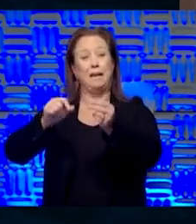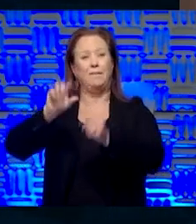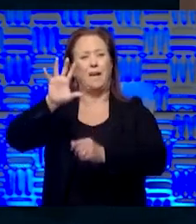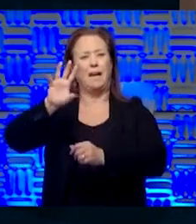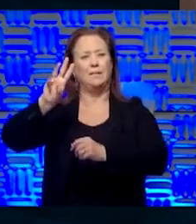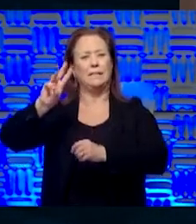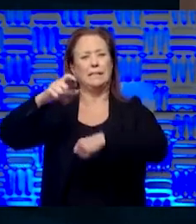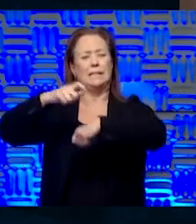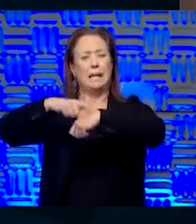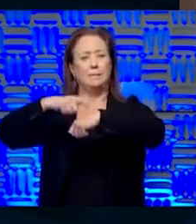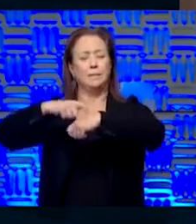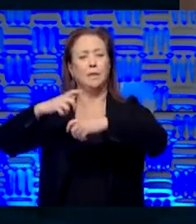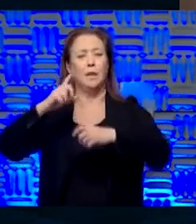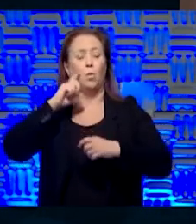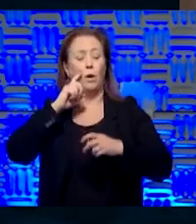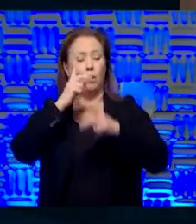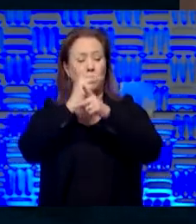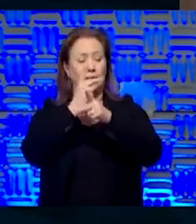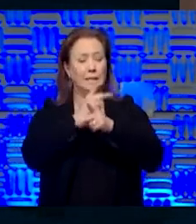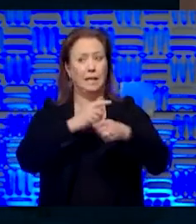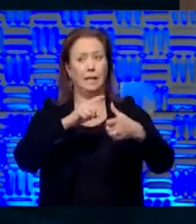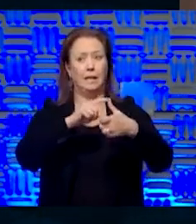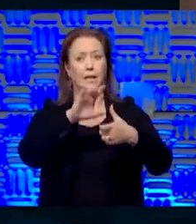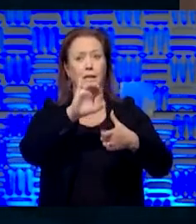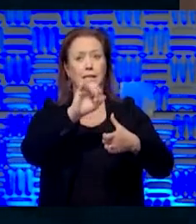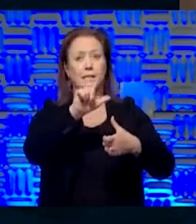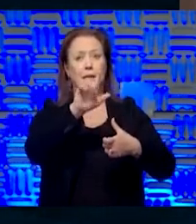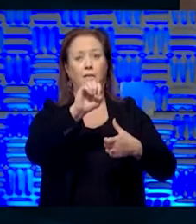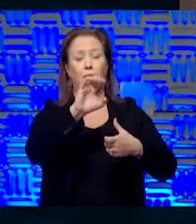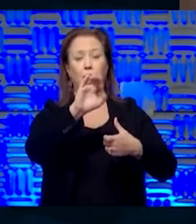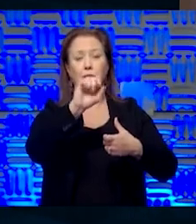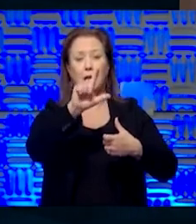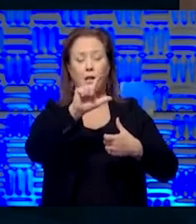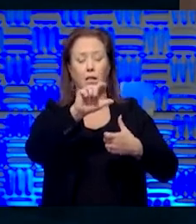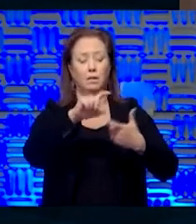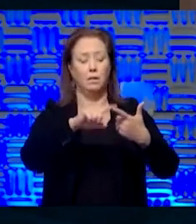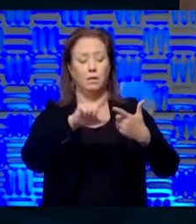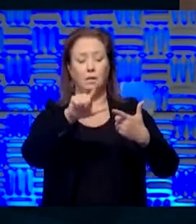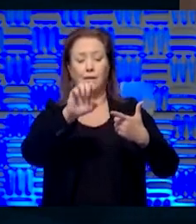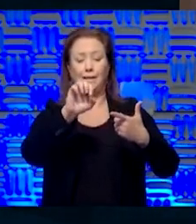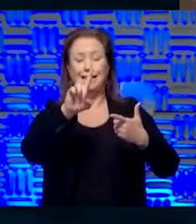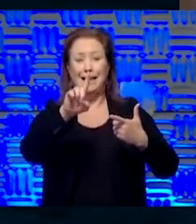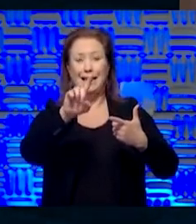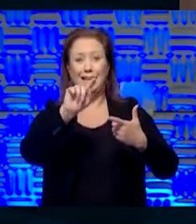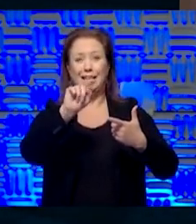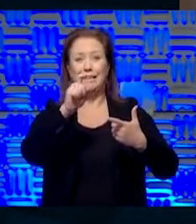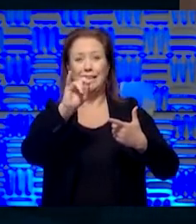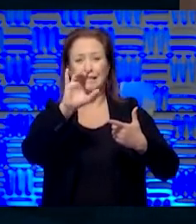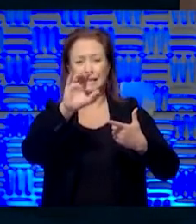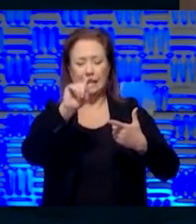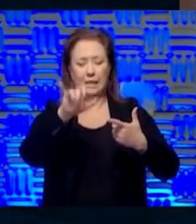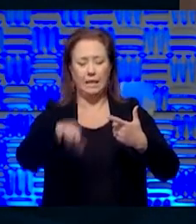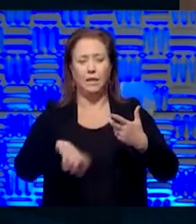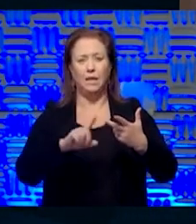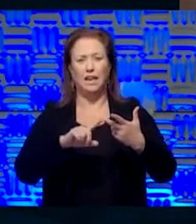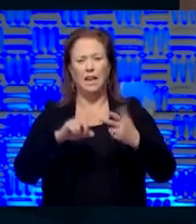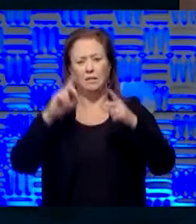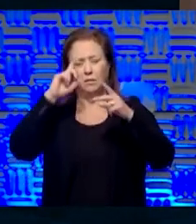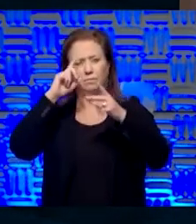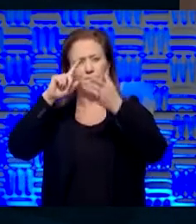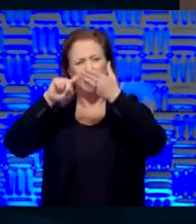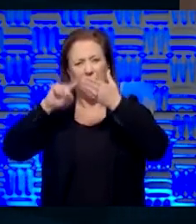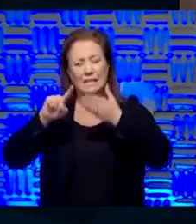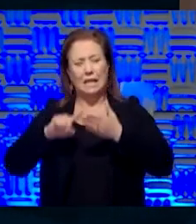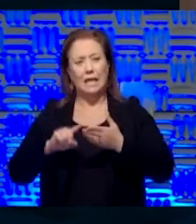We're investigating syphilis outbreaks. We're investigating lead toxicities. The rest of our public